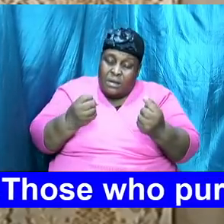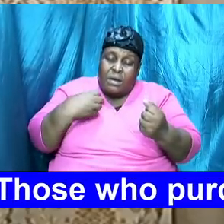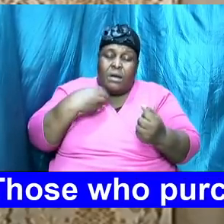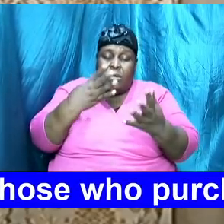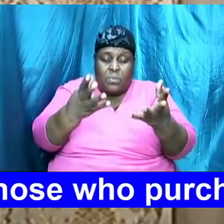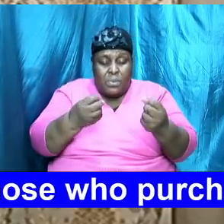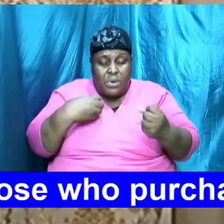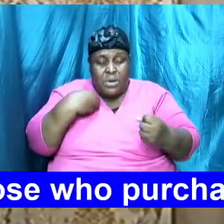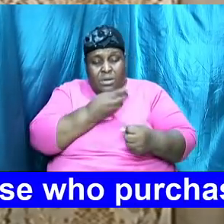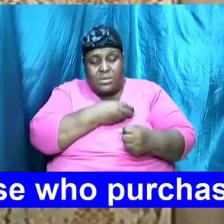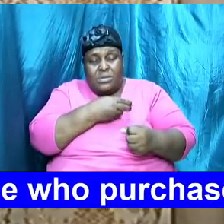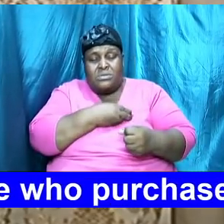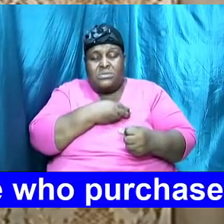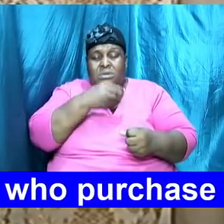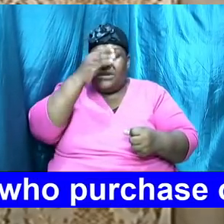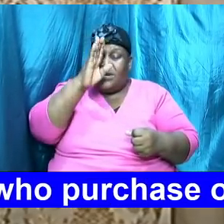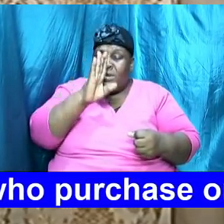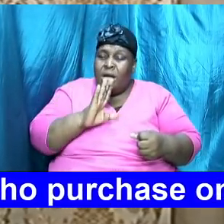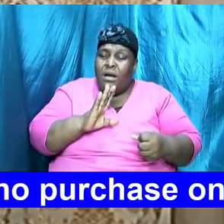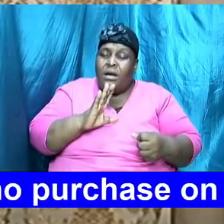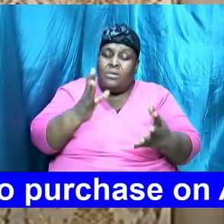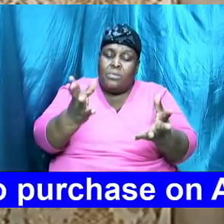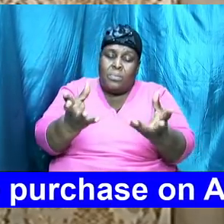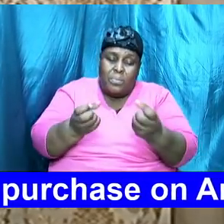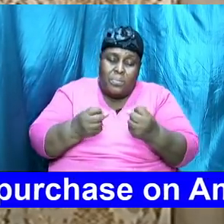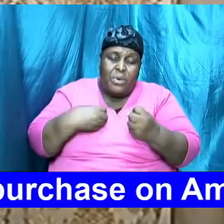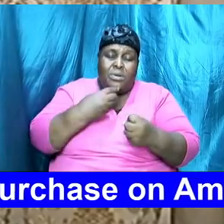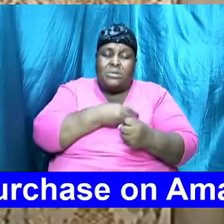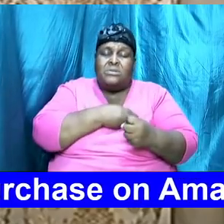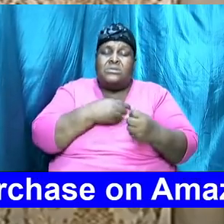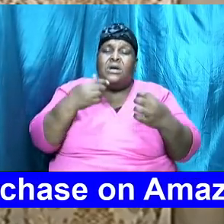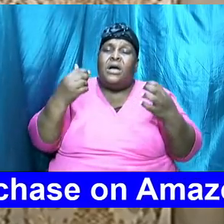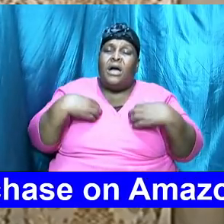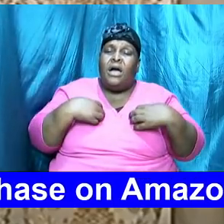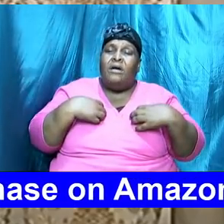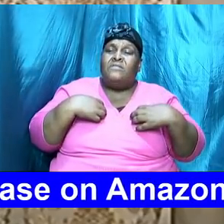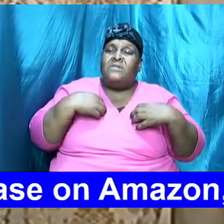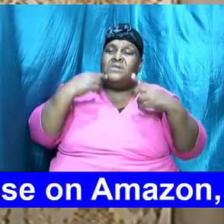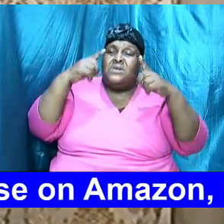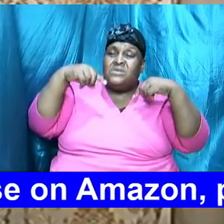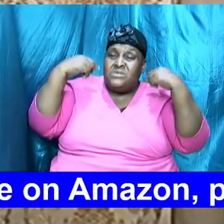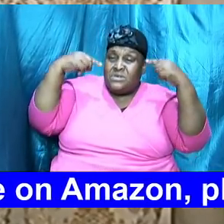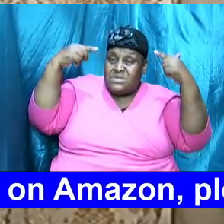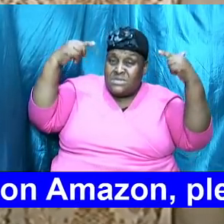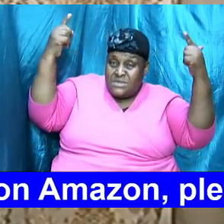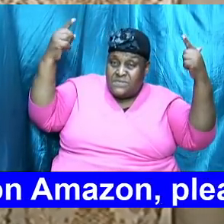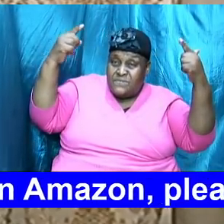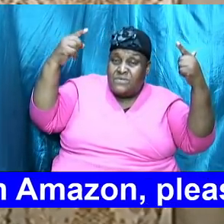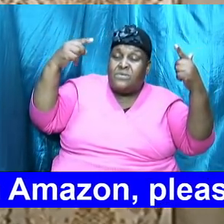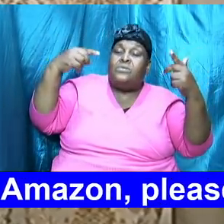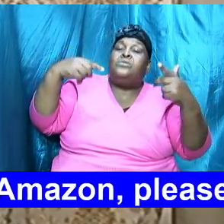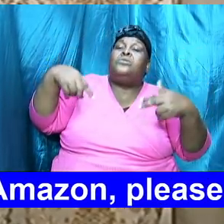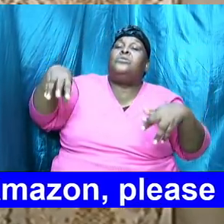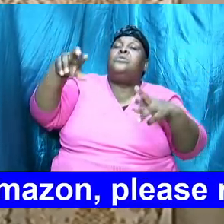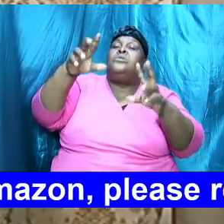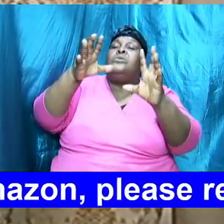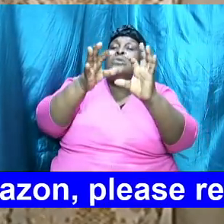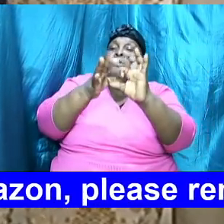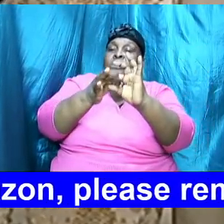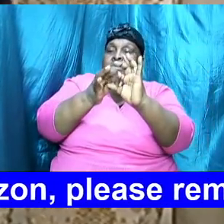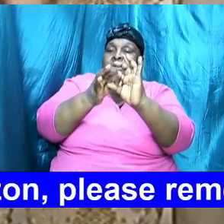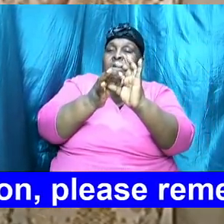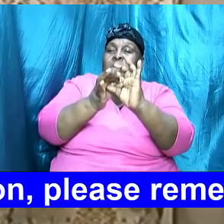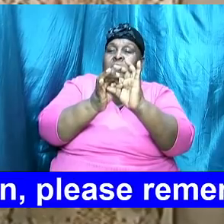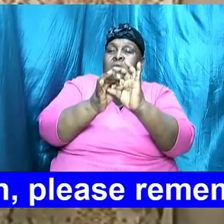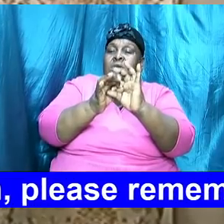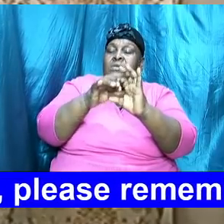to have successful relationships this was his intention from